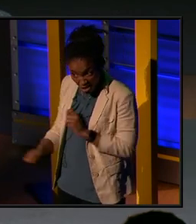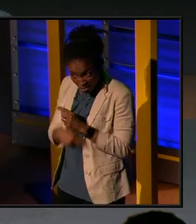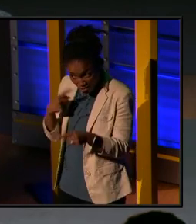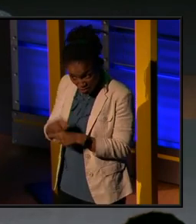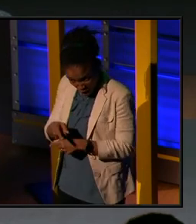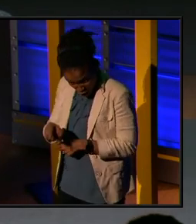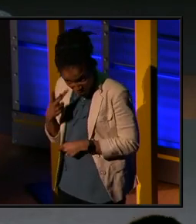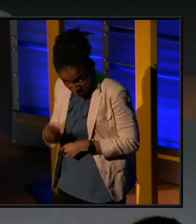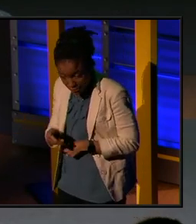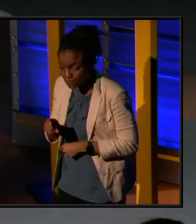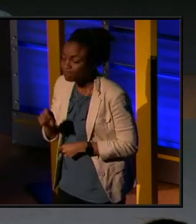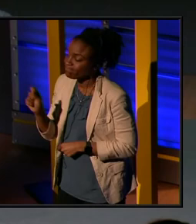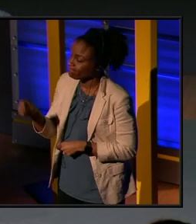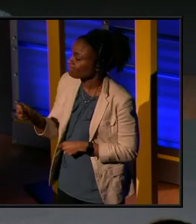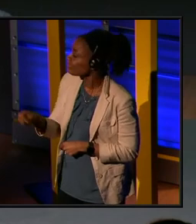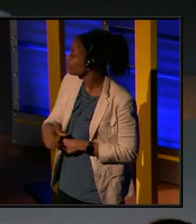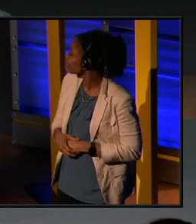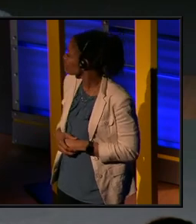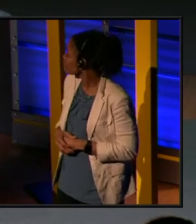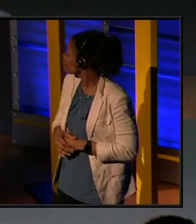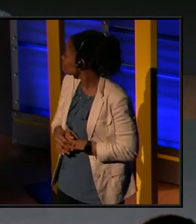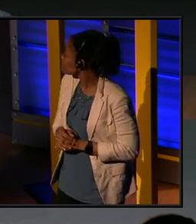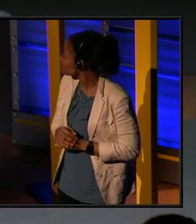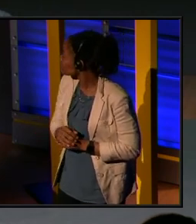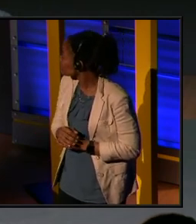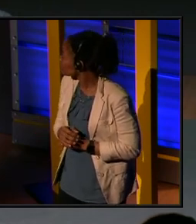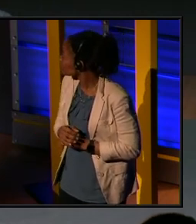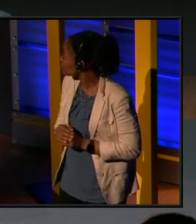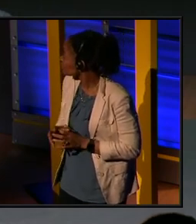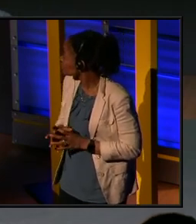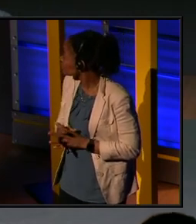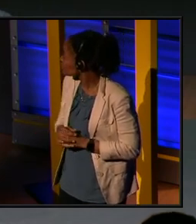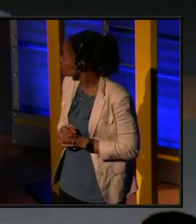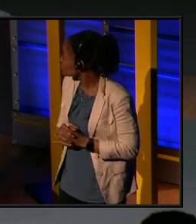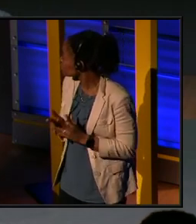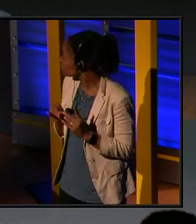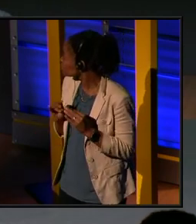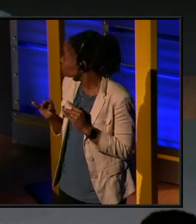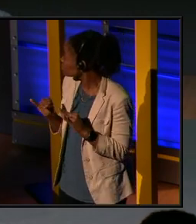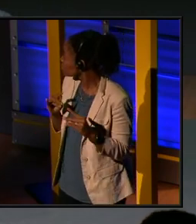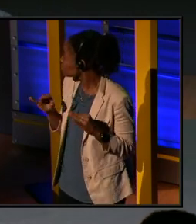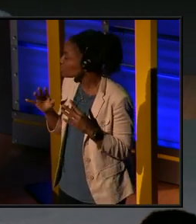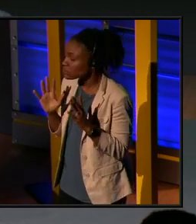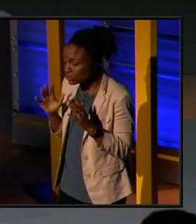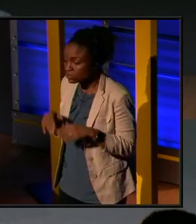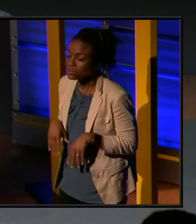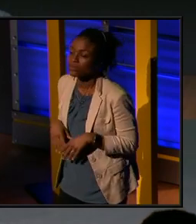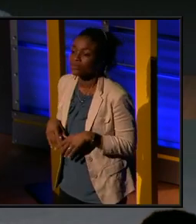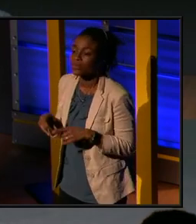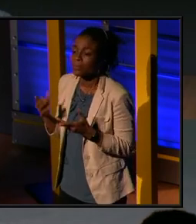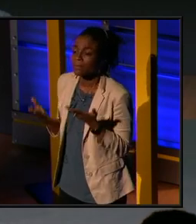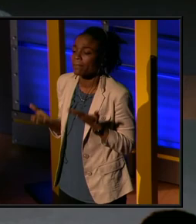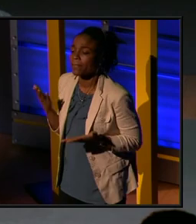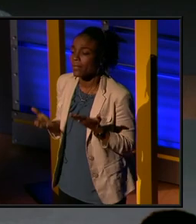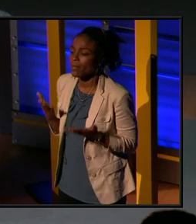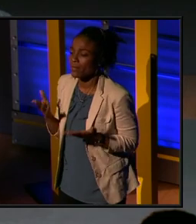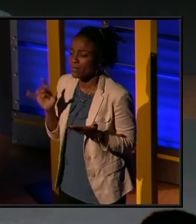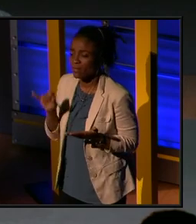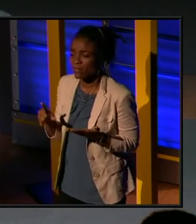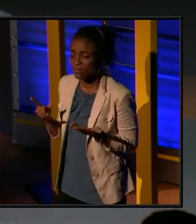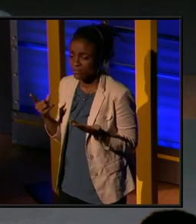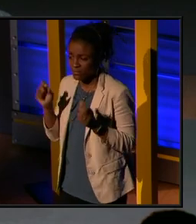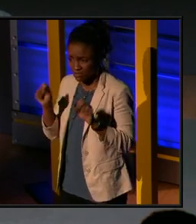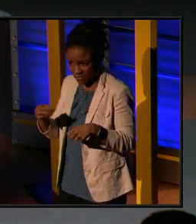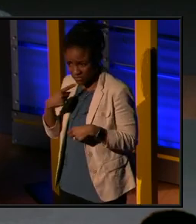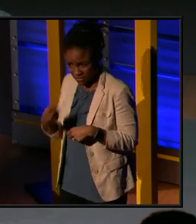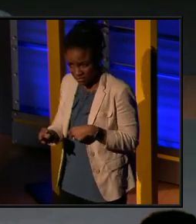And, uh, and maybe, is it fair to say